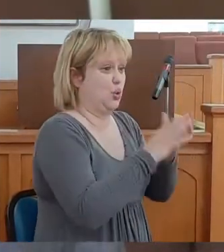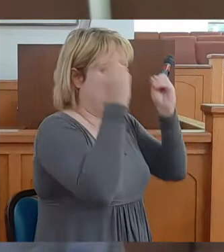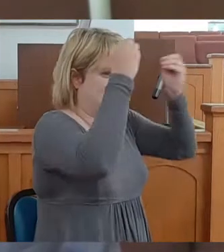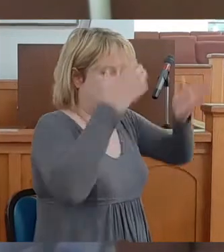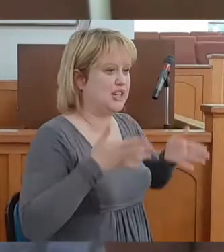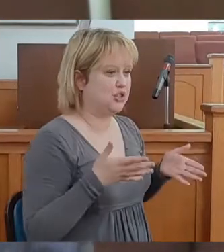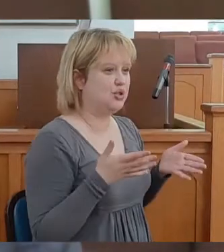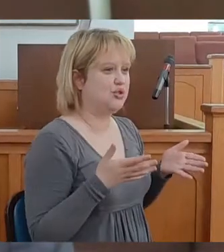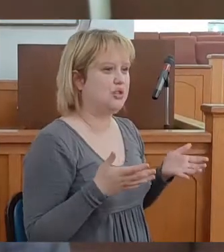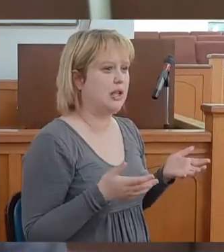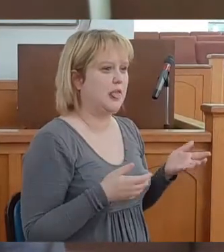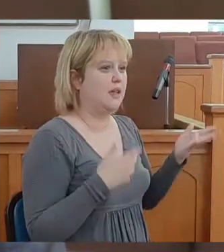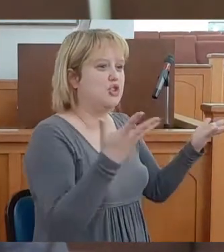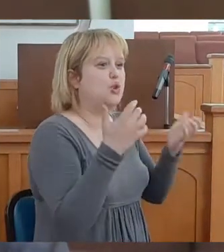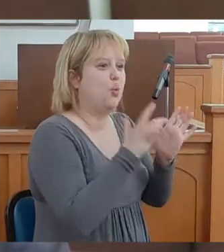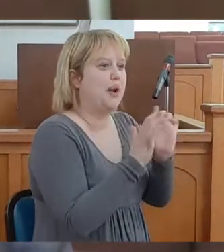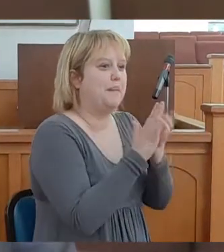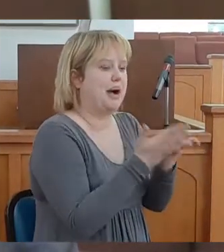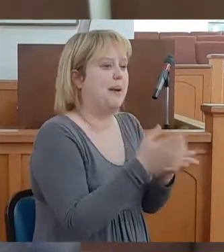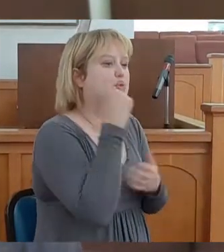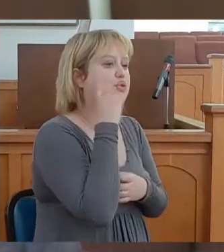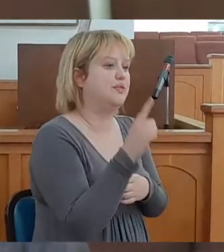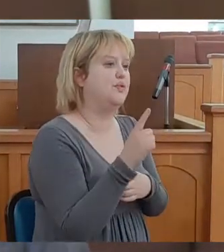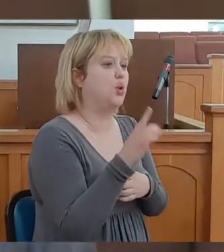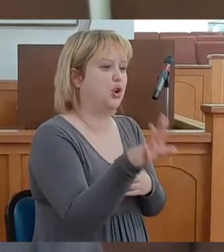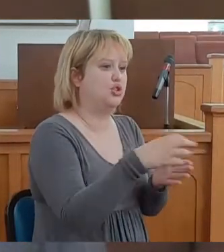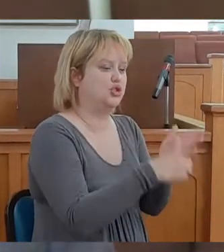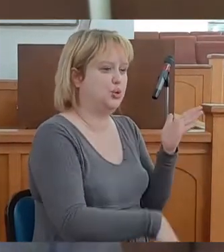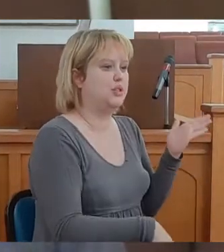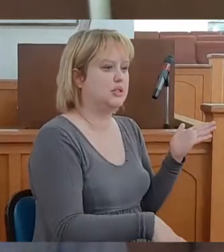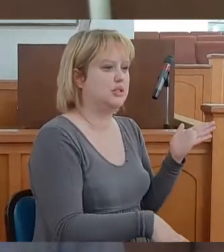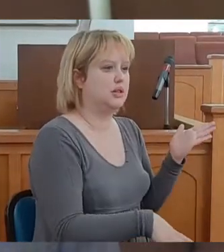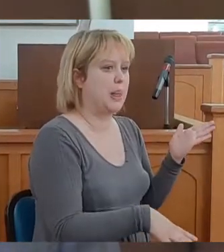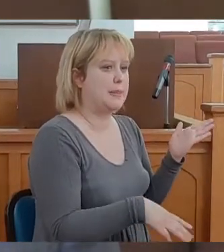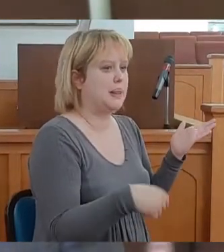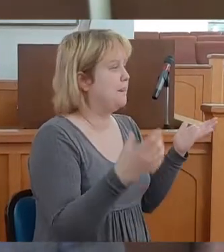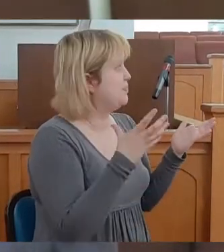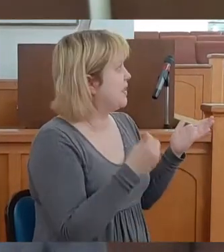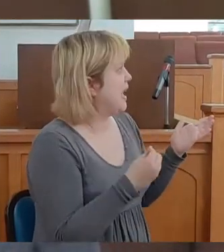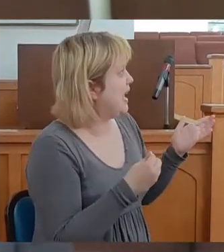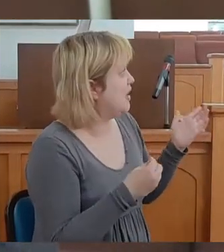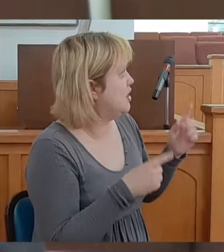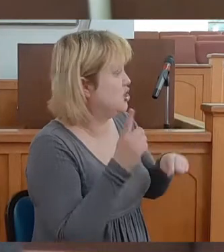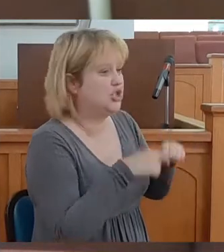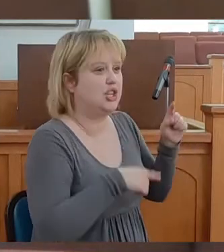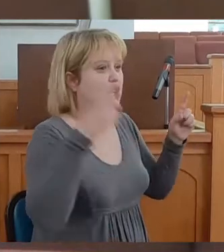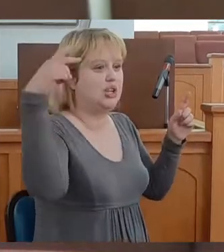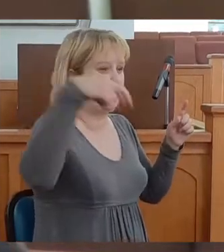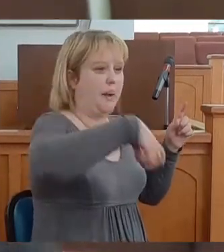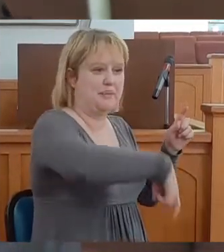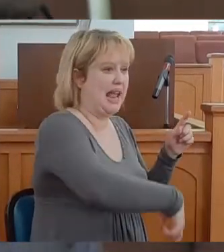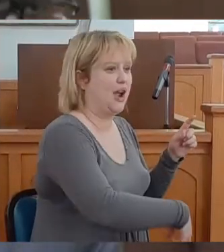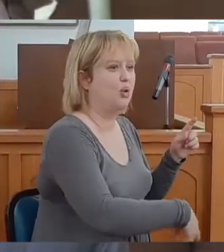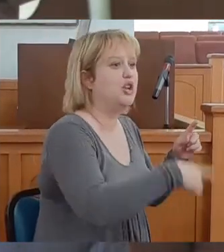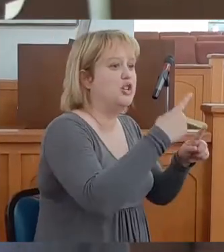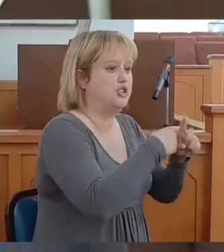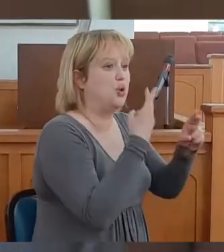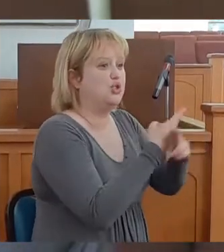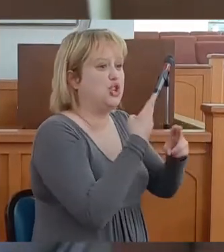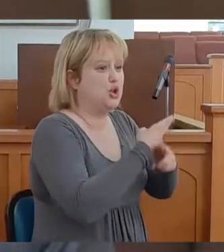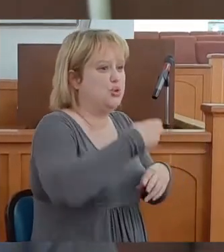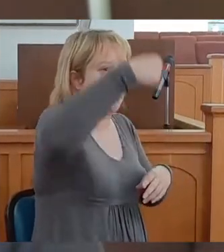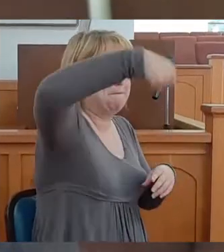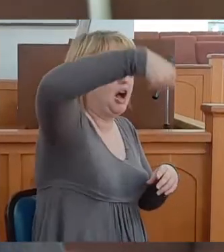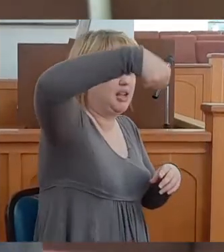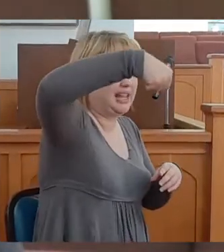teachers, she wanted Bibles for her students, and she couldn't come down, so she used a